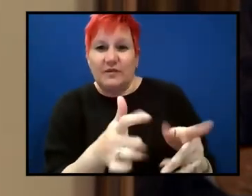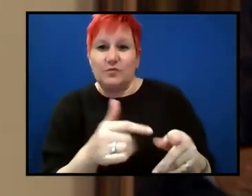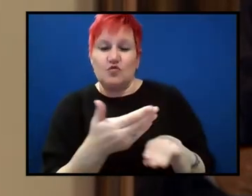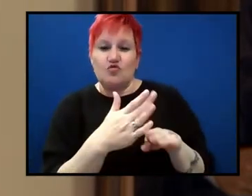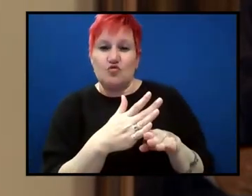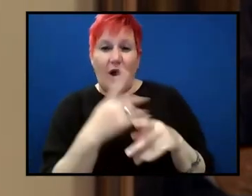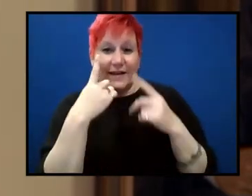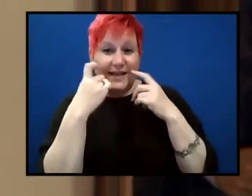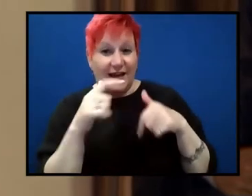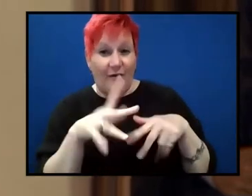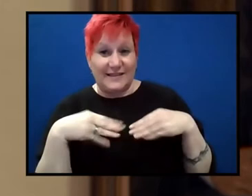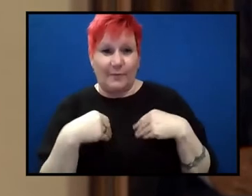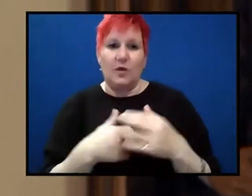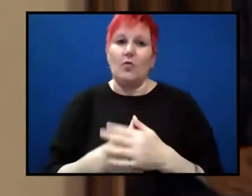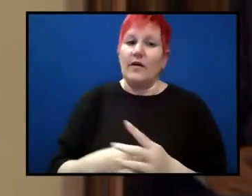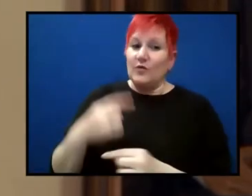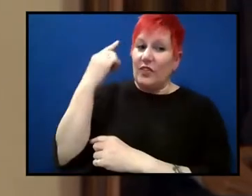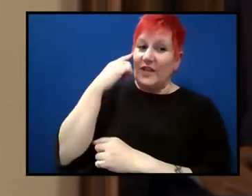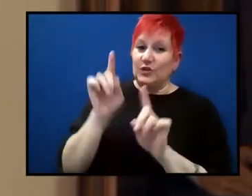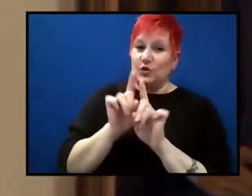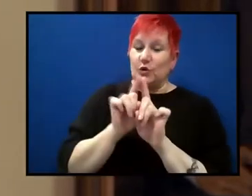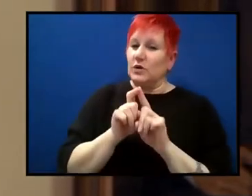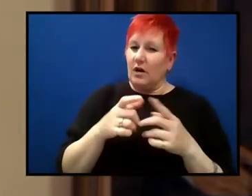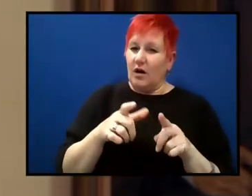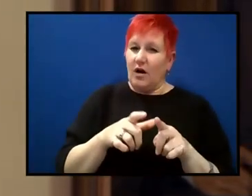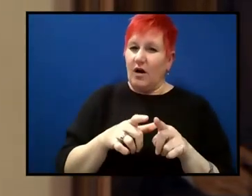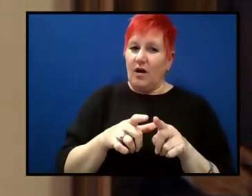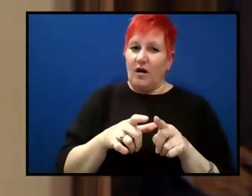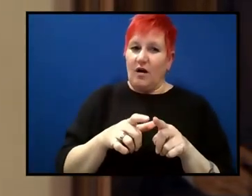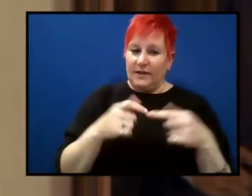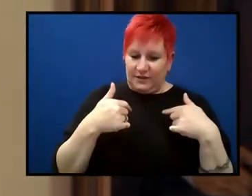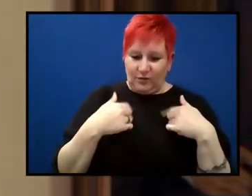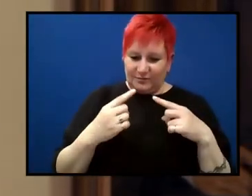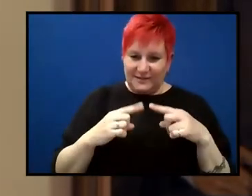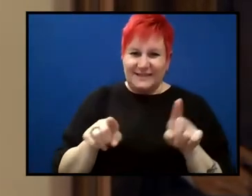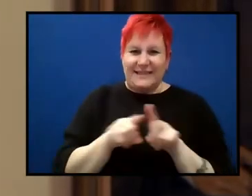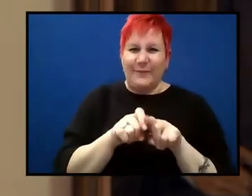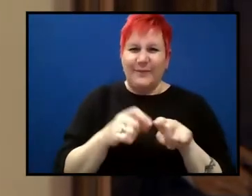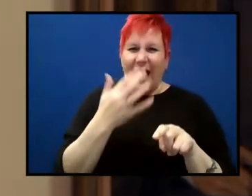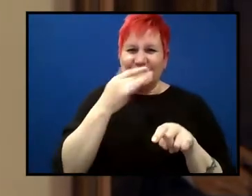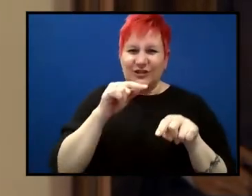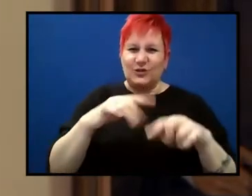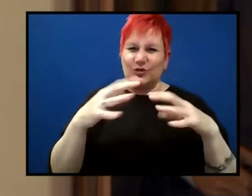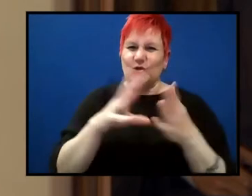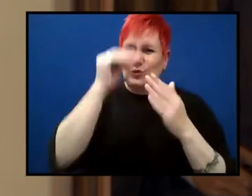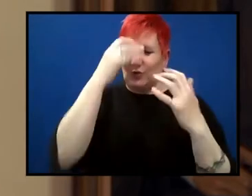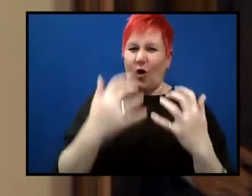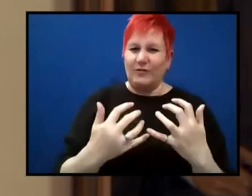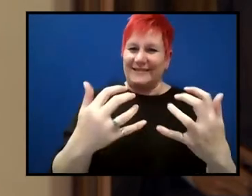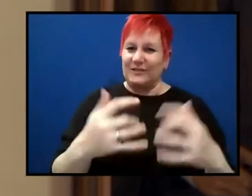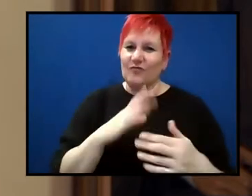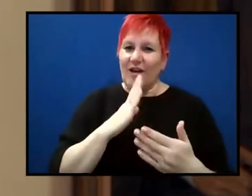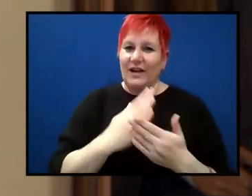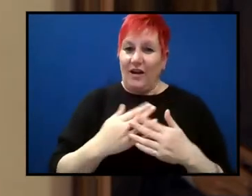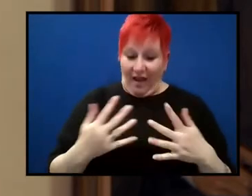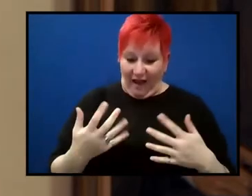the kids here. And so you don't come in with entrenched ideas. You don't, you're, you're absorbing everything. So to